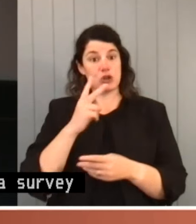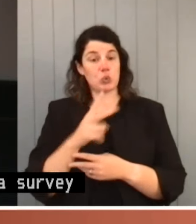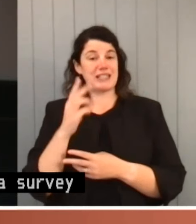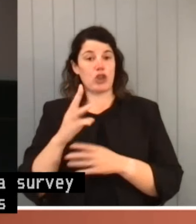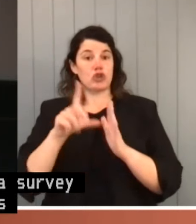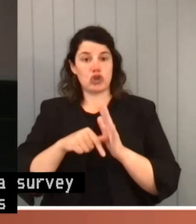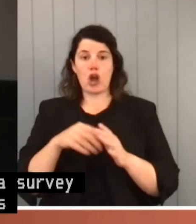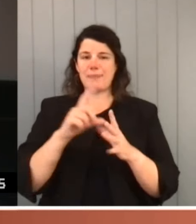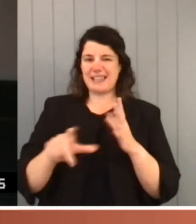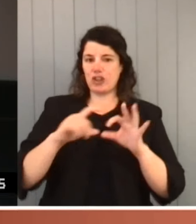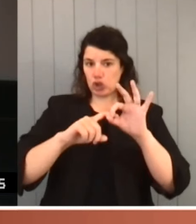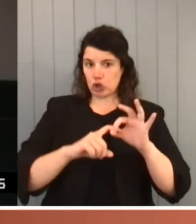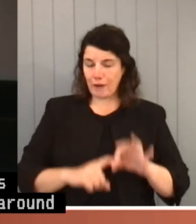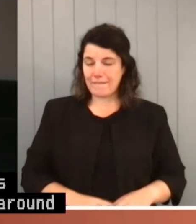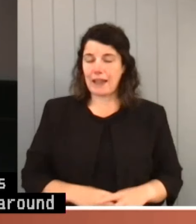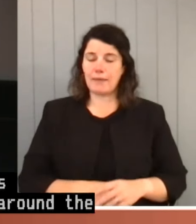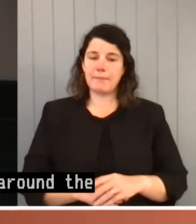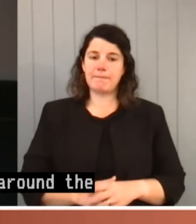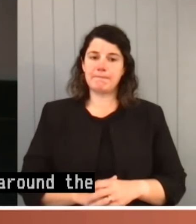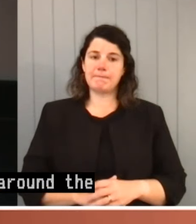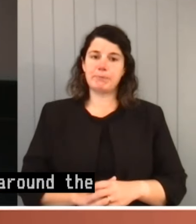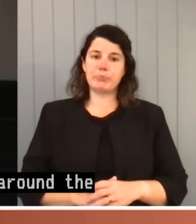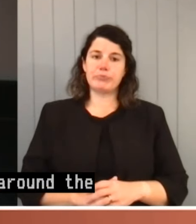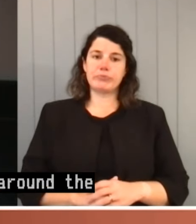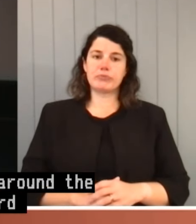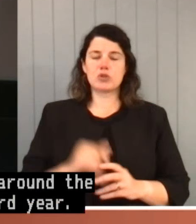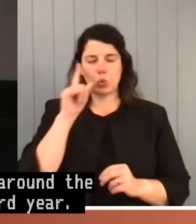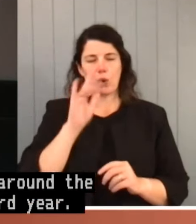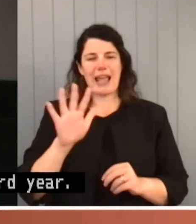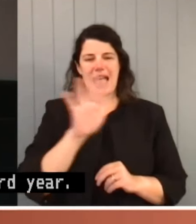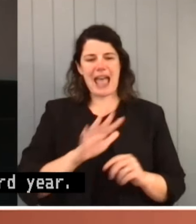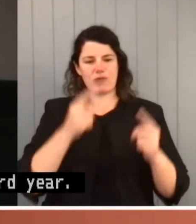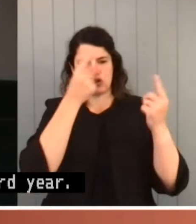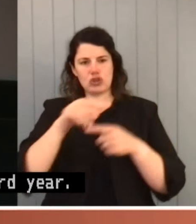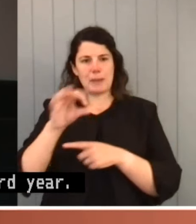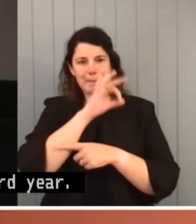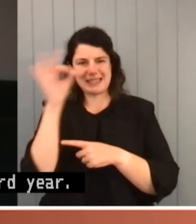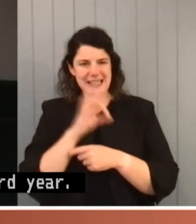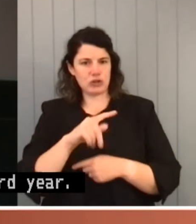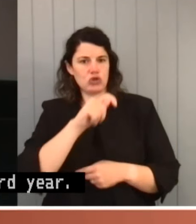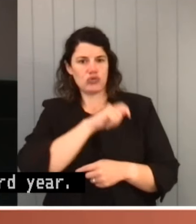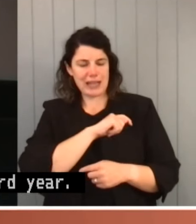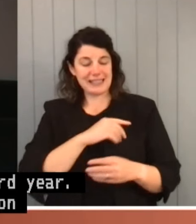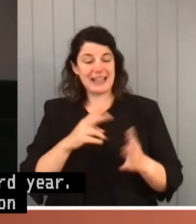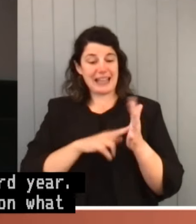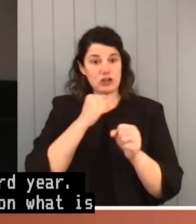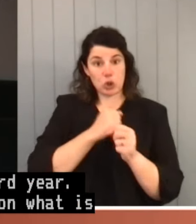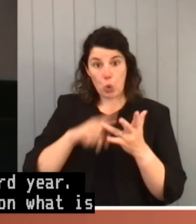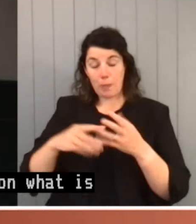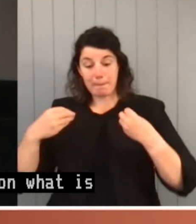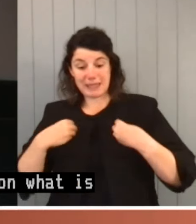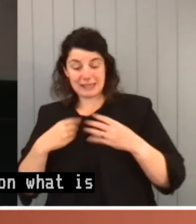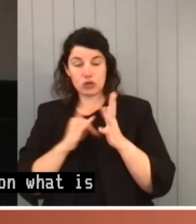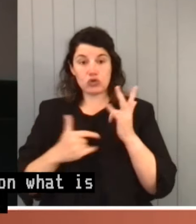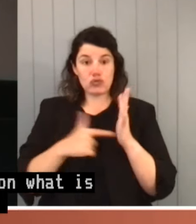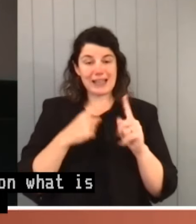The global index is based on what is called an average percent trust in NGOs, business, government and the media. In